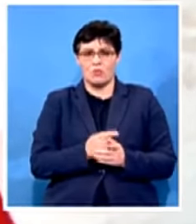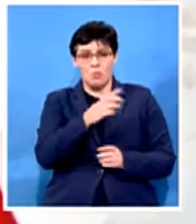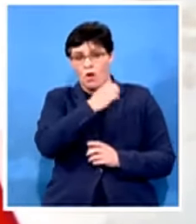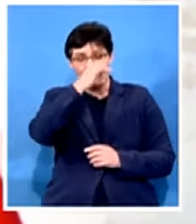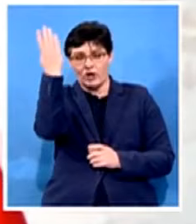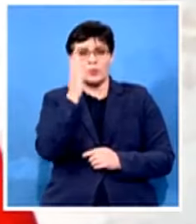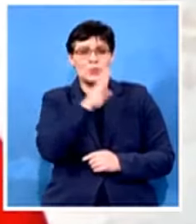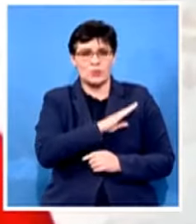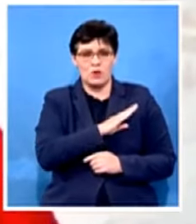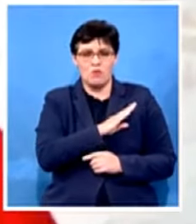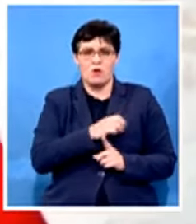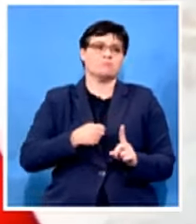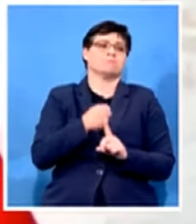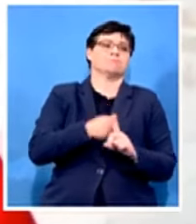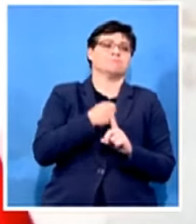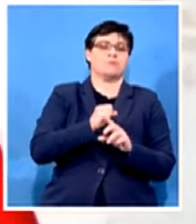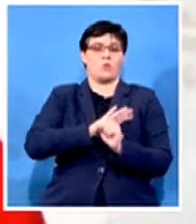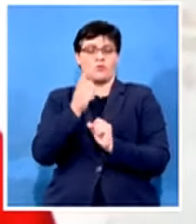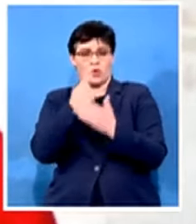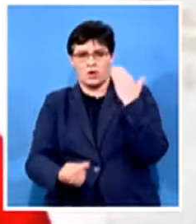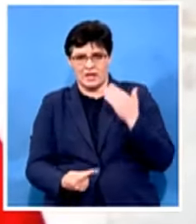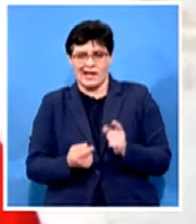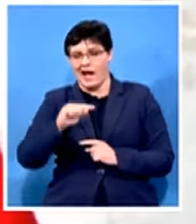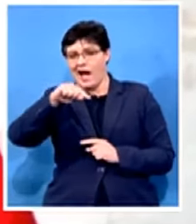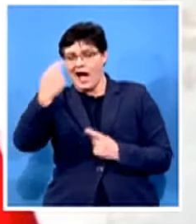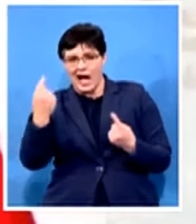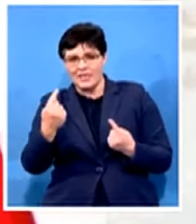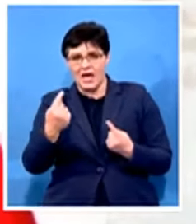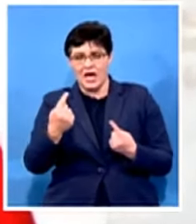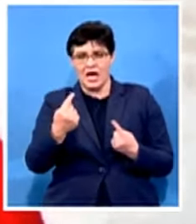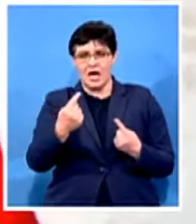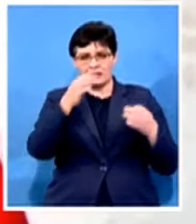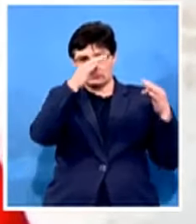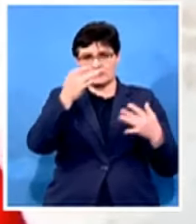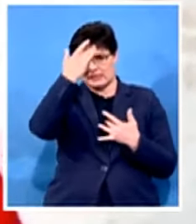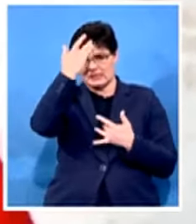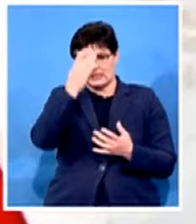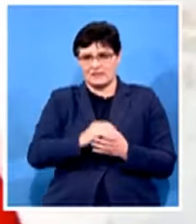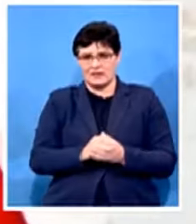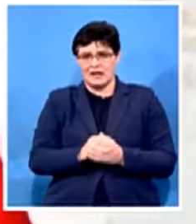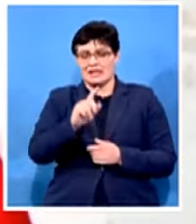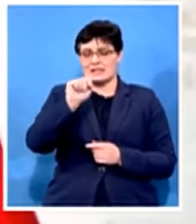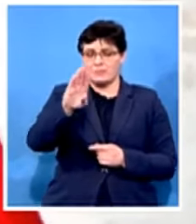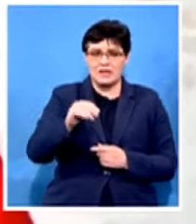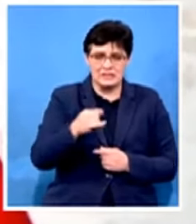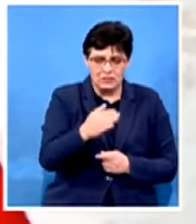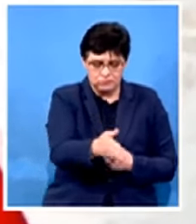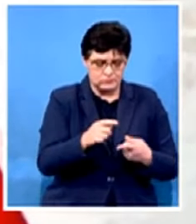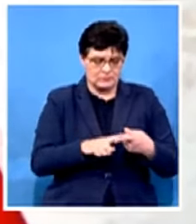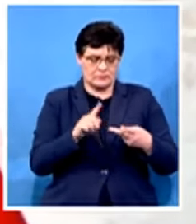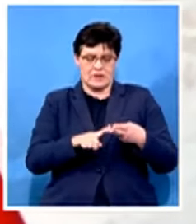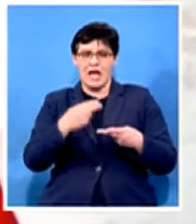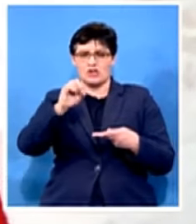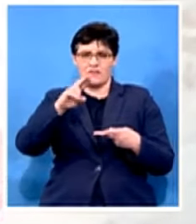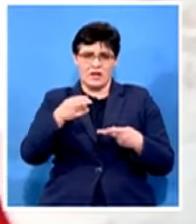other diseases have not taken leave we still have the challenge of tp we still have the challenge of hiv we still have the challenge of hypertension